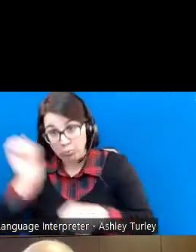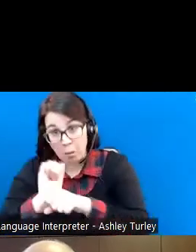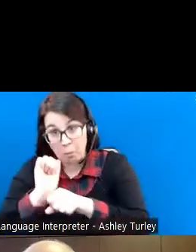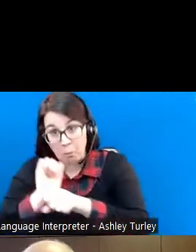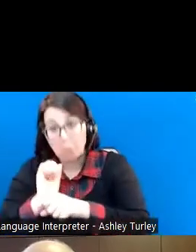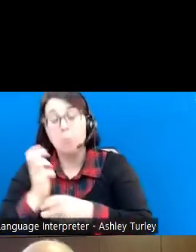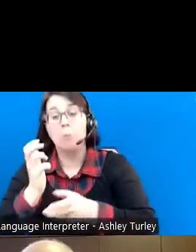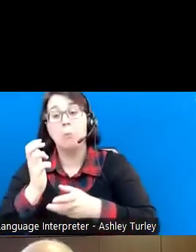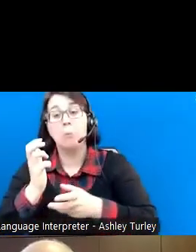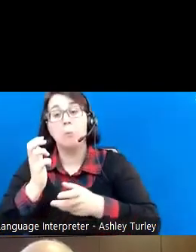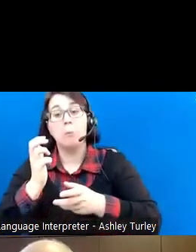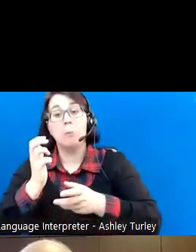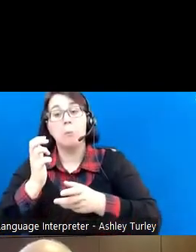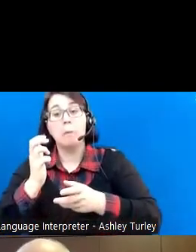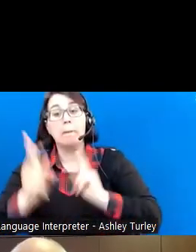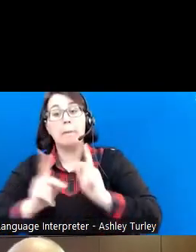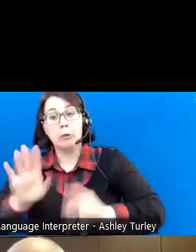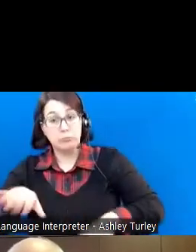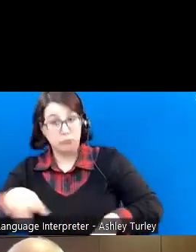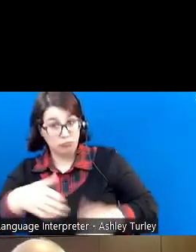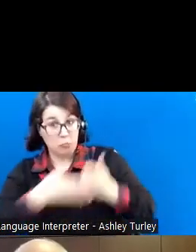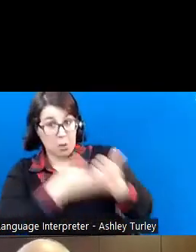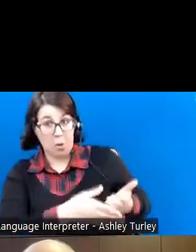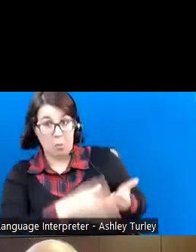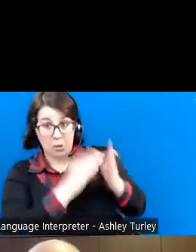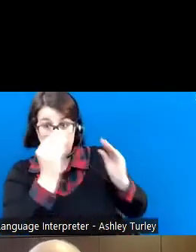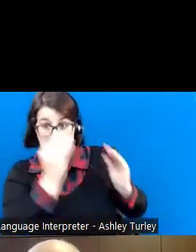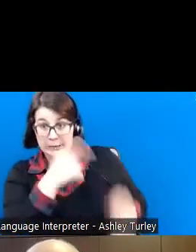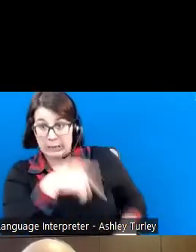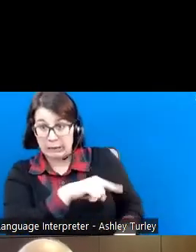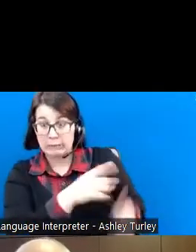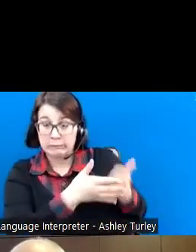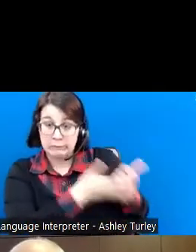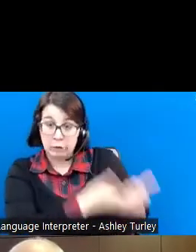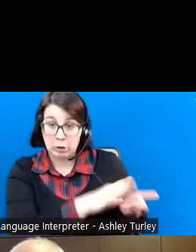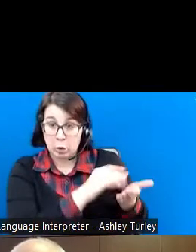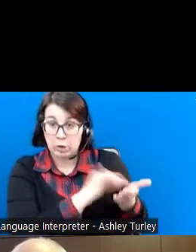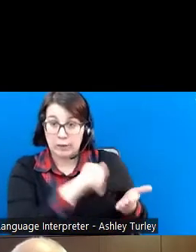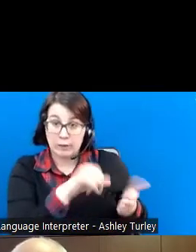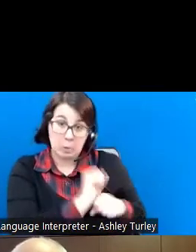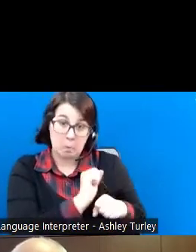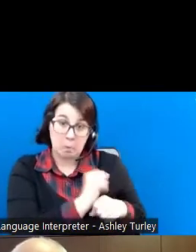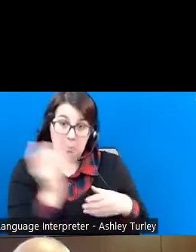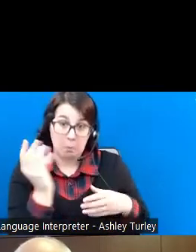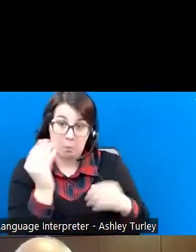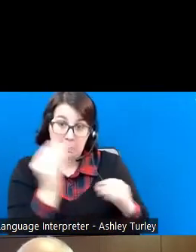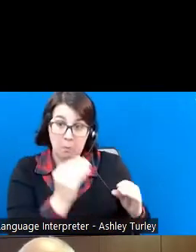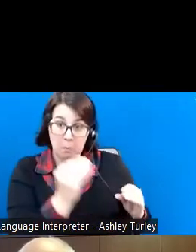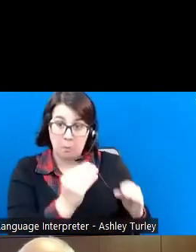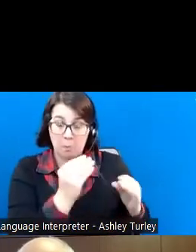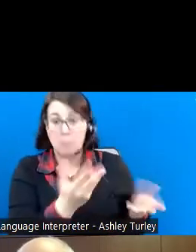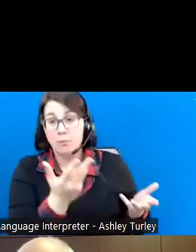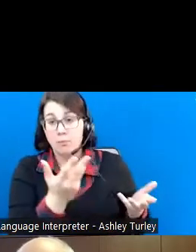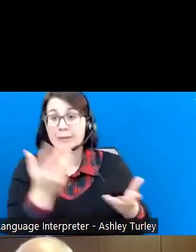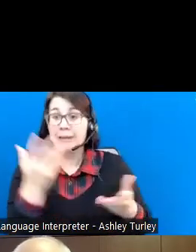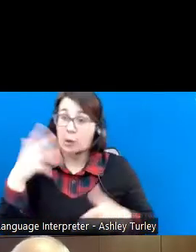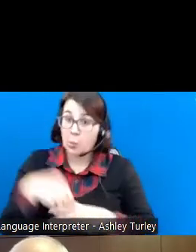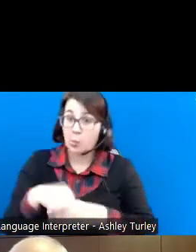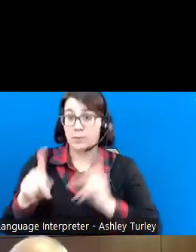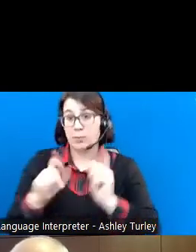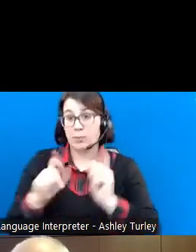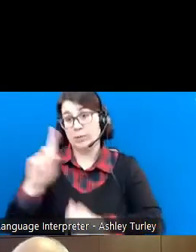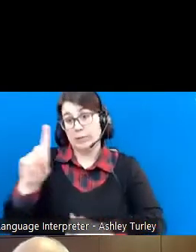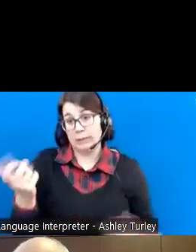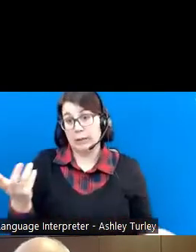oftentimes you're tasked with helping somebody else learn the job or something like that. And that includes people with disabilities